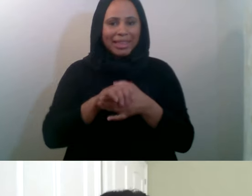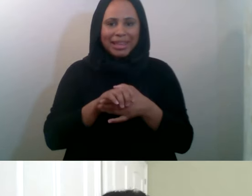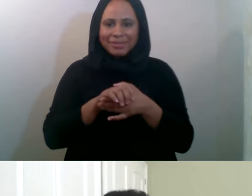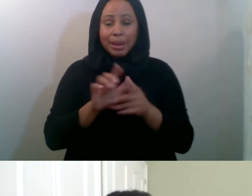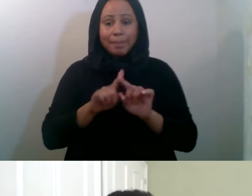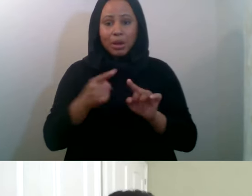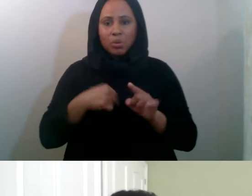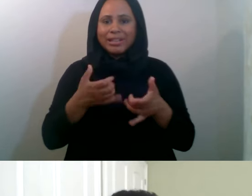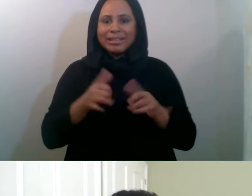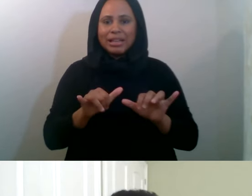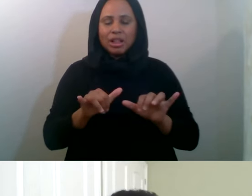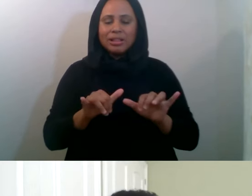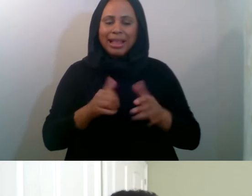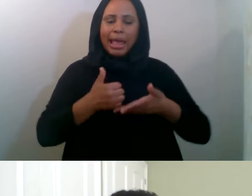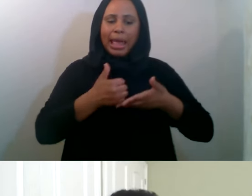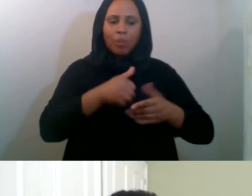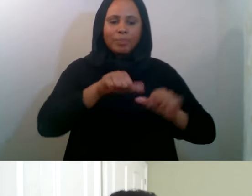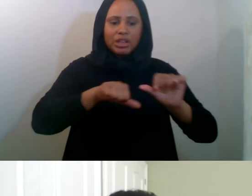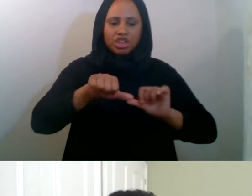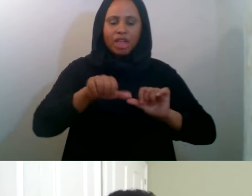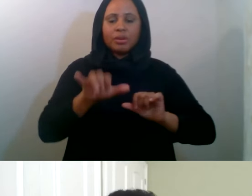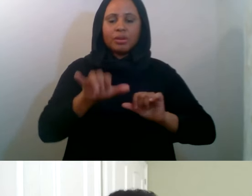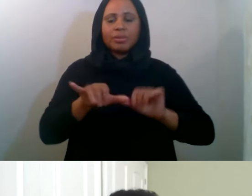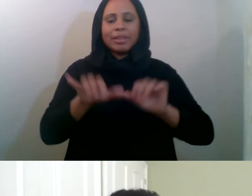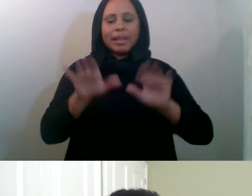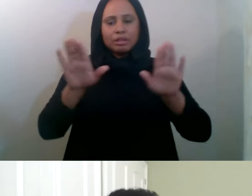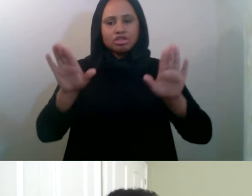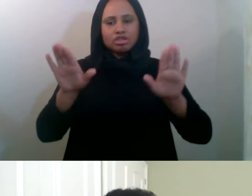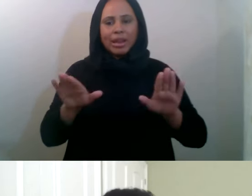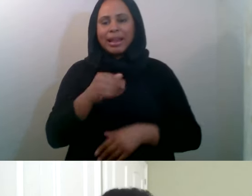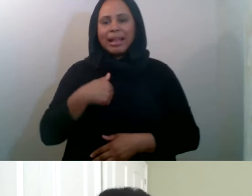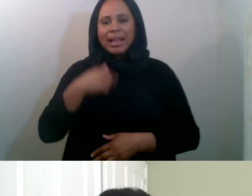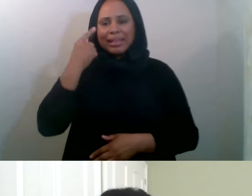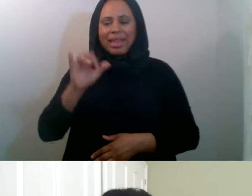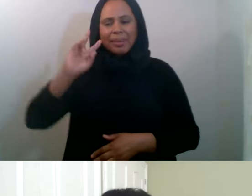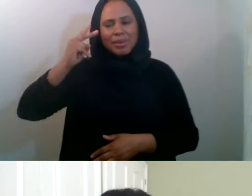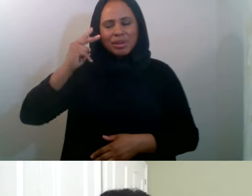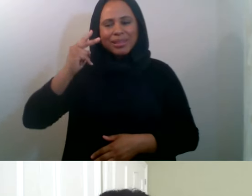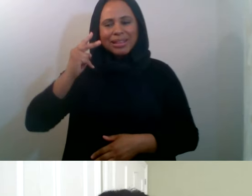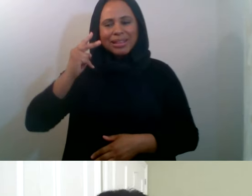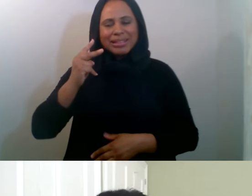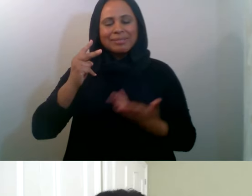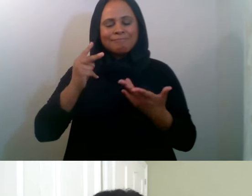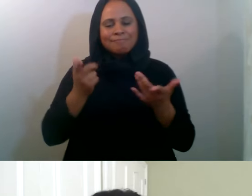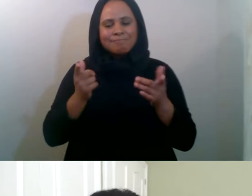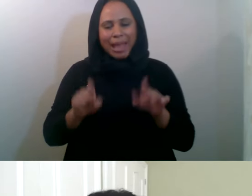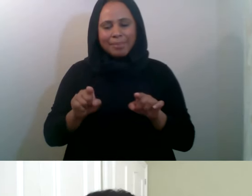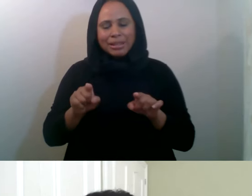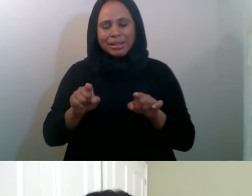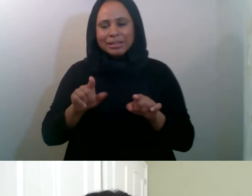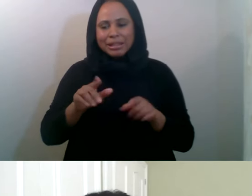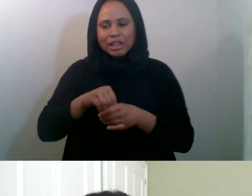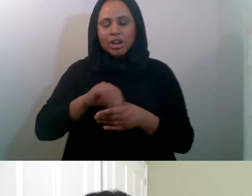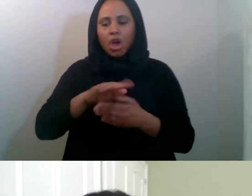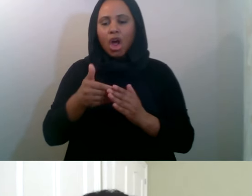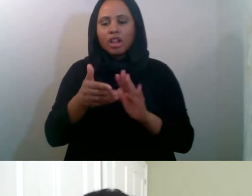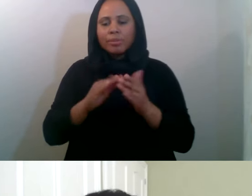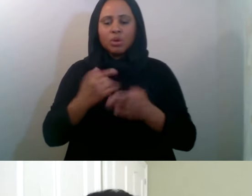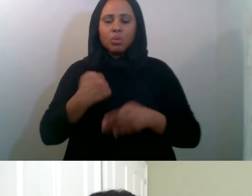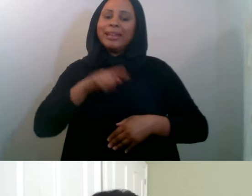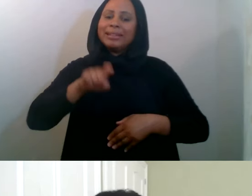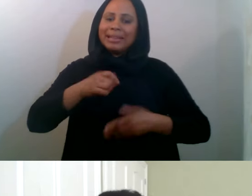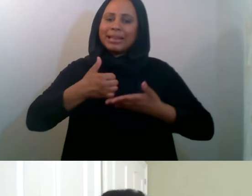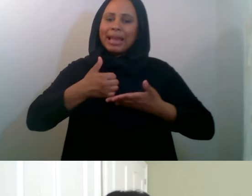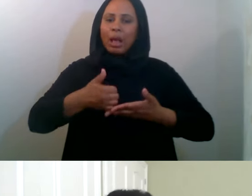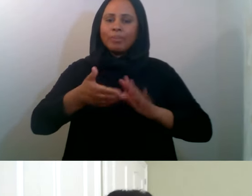uh, we still show up for each other, which is great. And yeah, I think that misconception is highlighted in almost all communities to, uh, being able to help out each other and Muslims